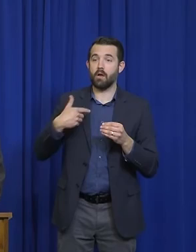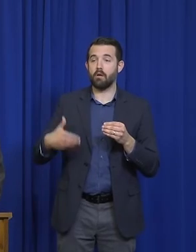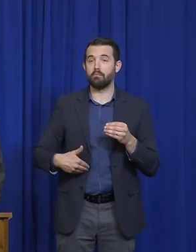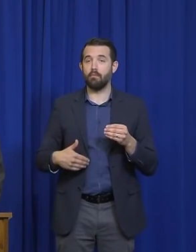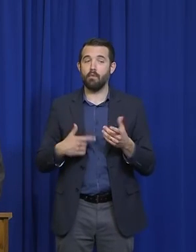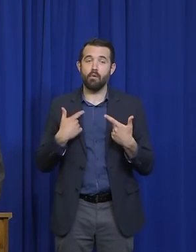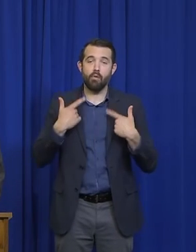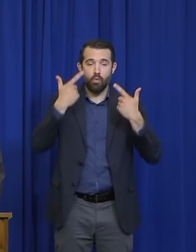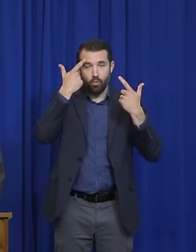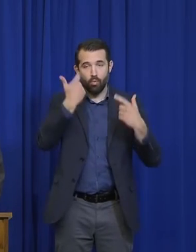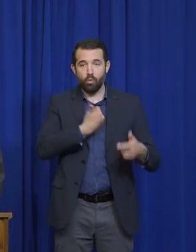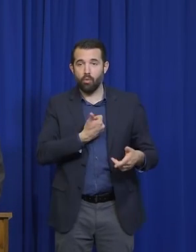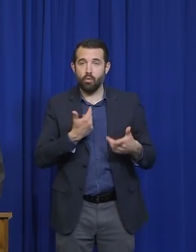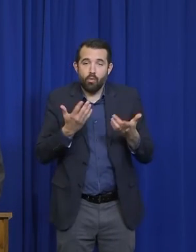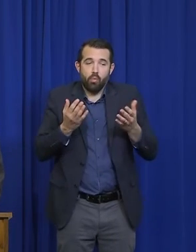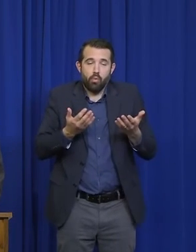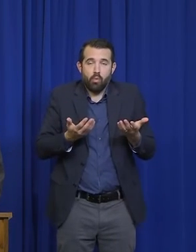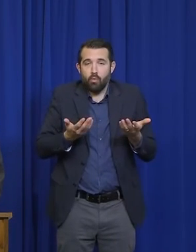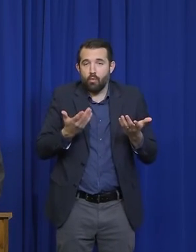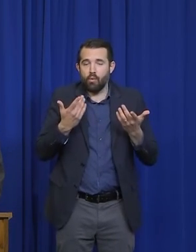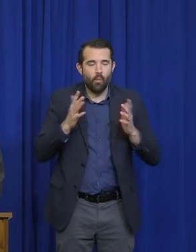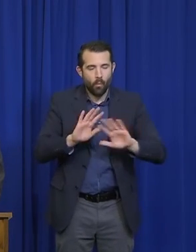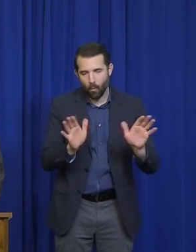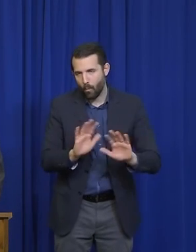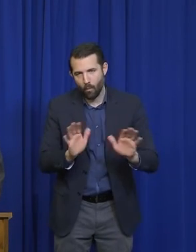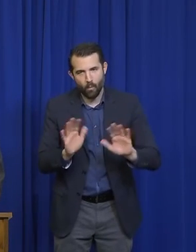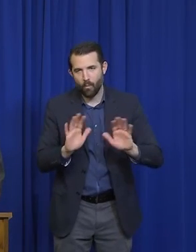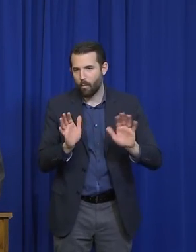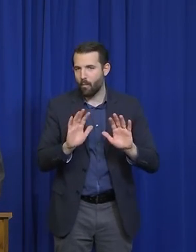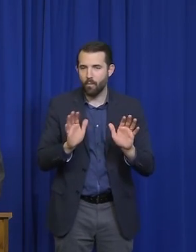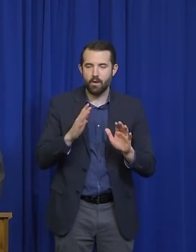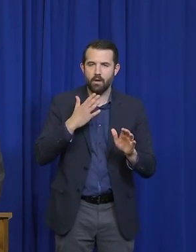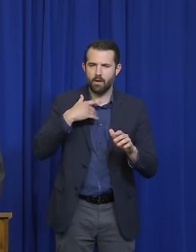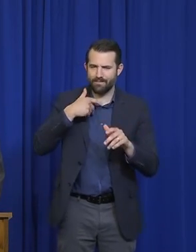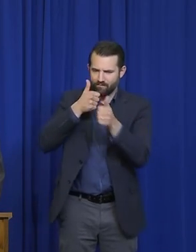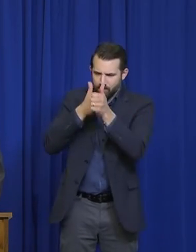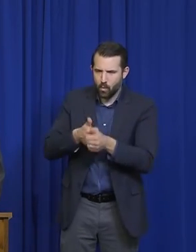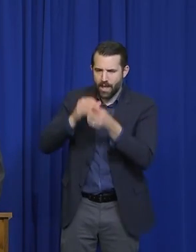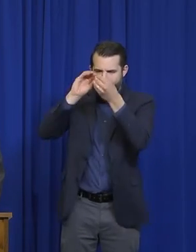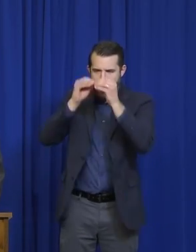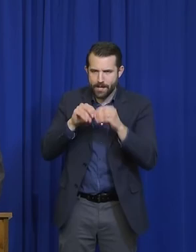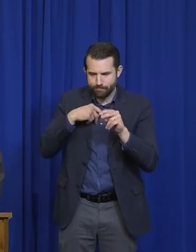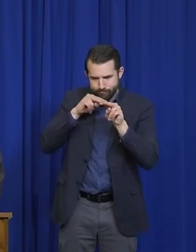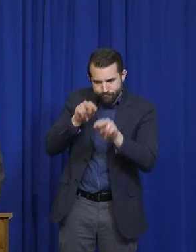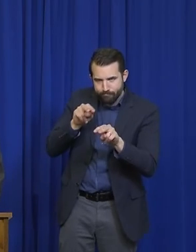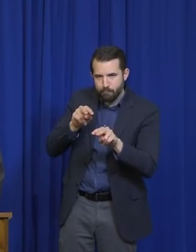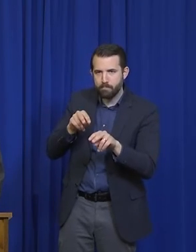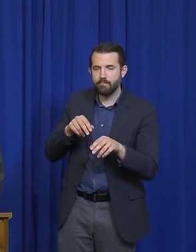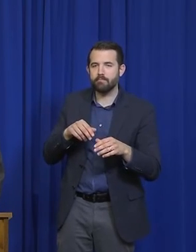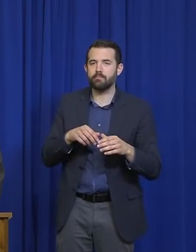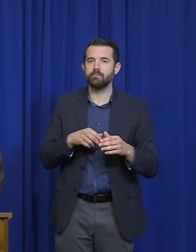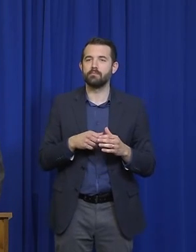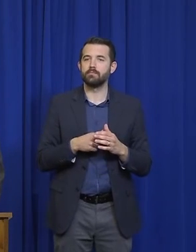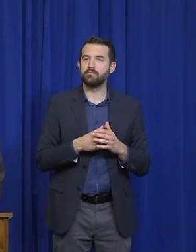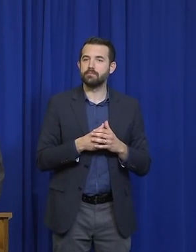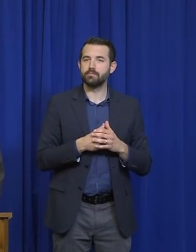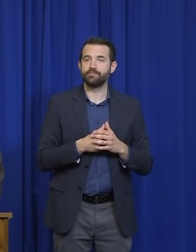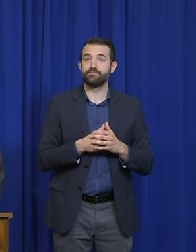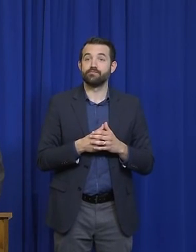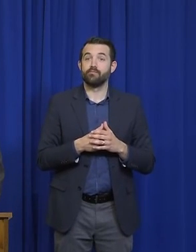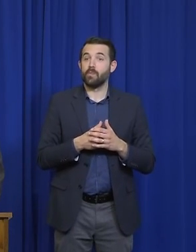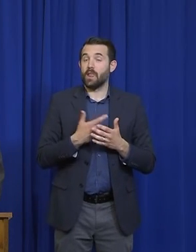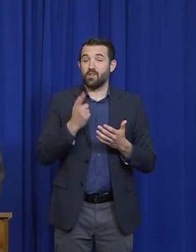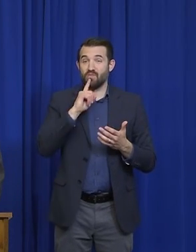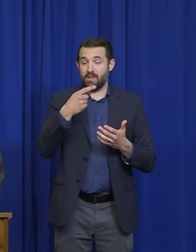And it's not to prefer one kind of business over another for non-data-driven reasons, but simply to allow